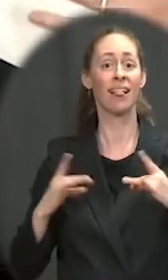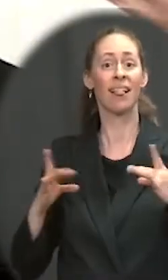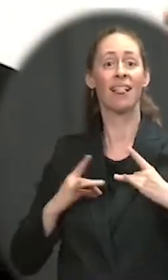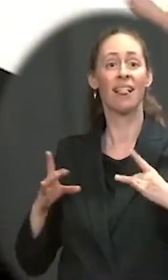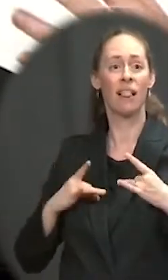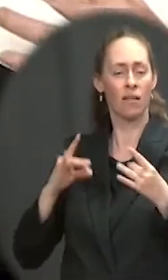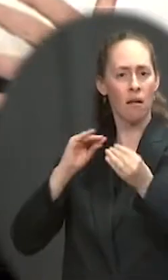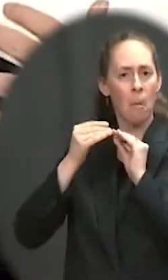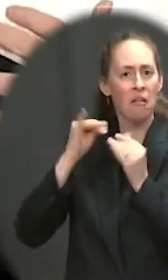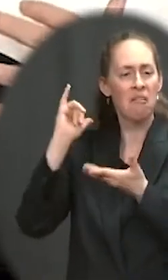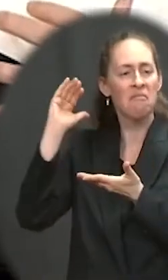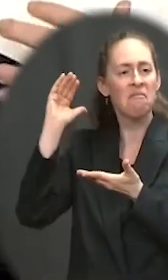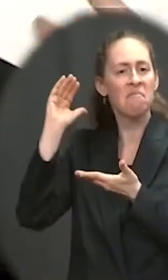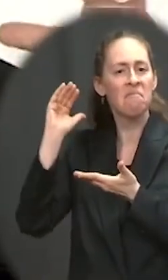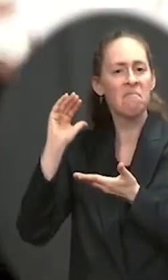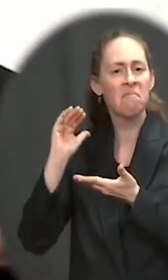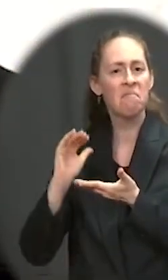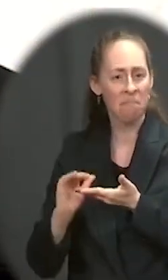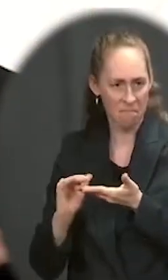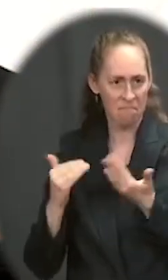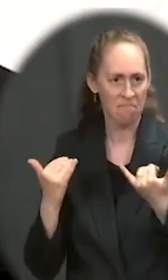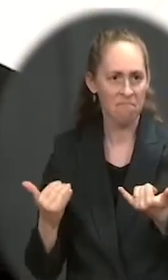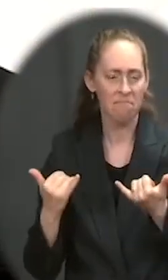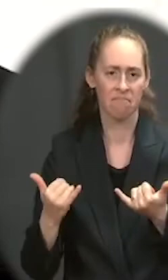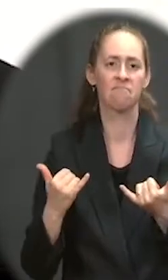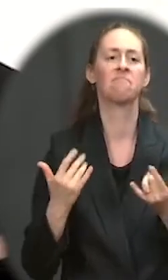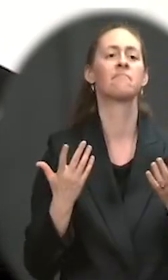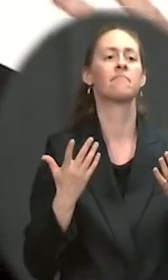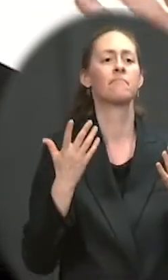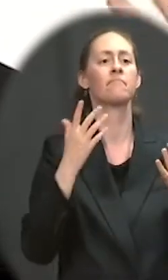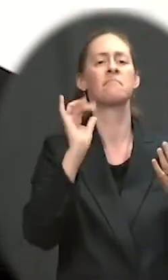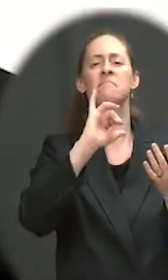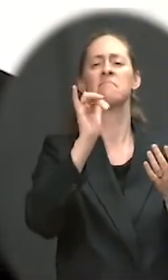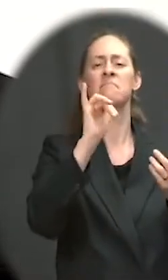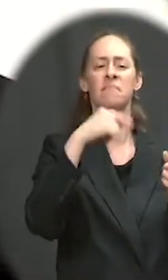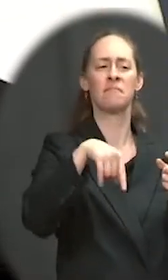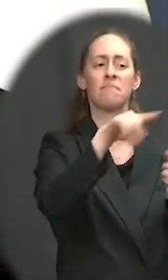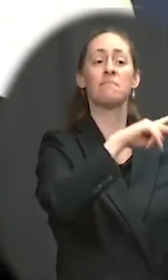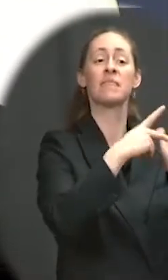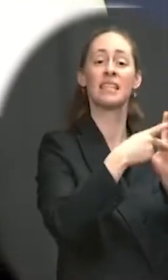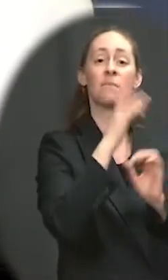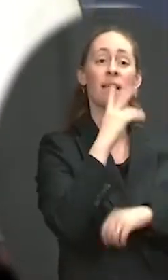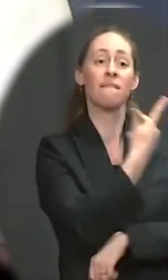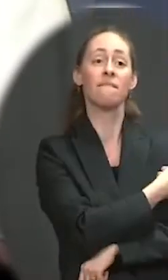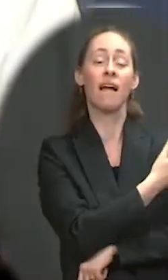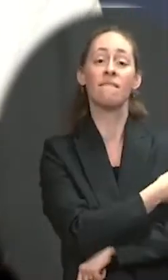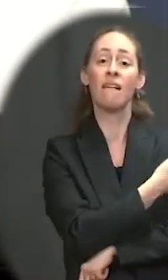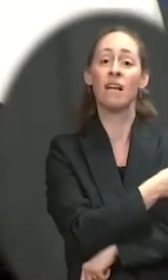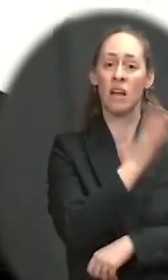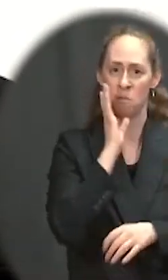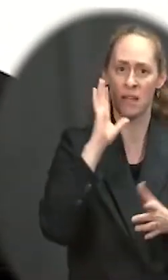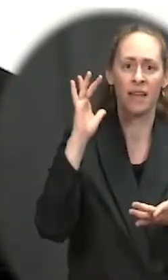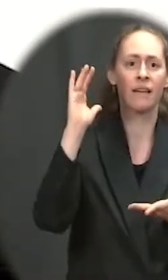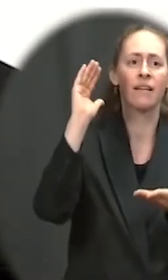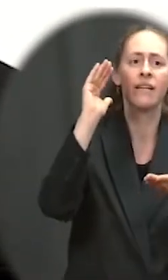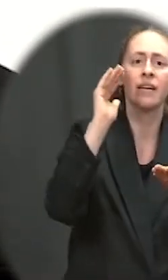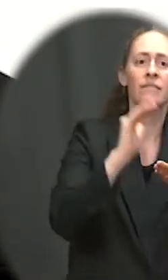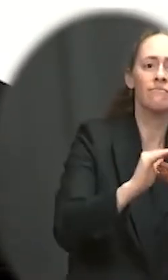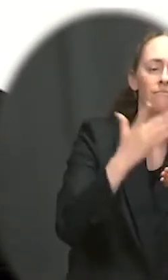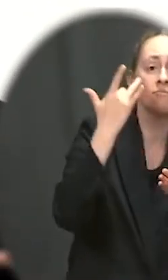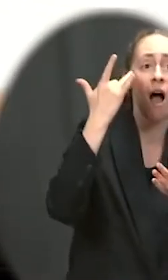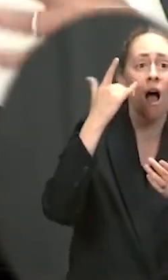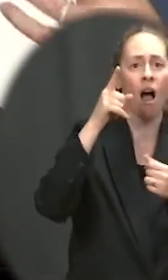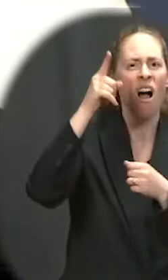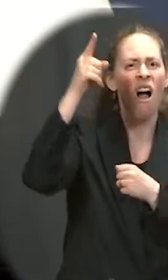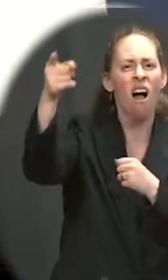percentage rate relative to where people thought we were at this point in the pandemic. And we know it will be harder and harder to reach people and meet people where they